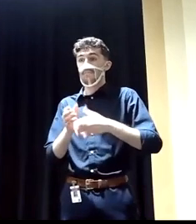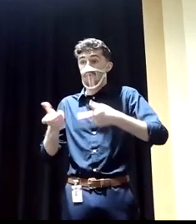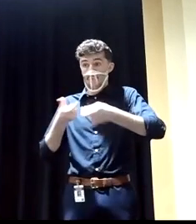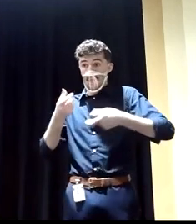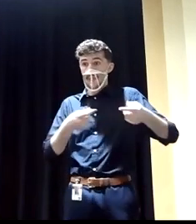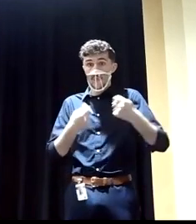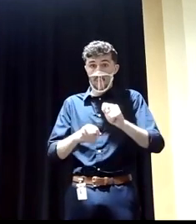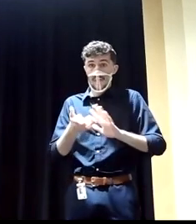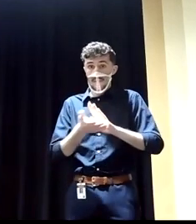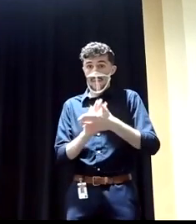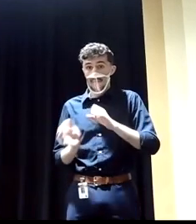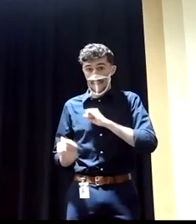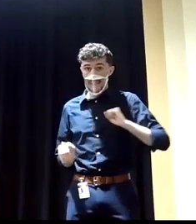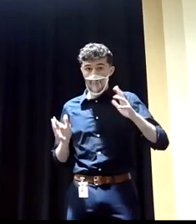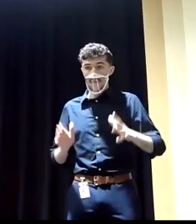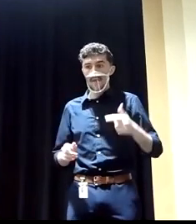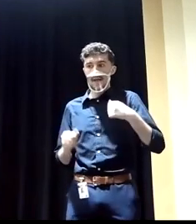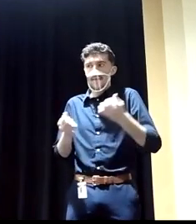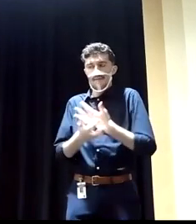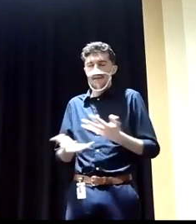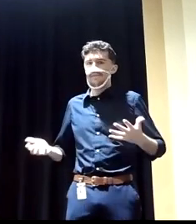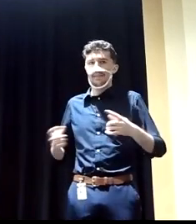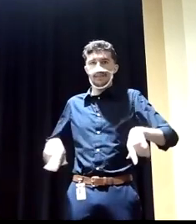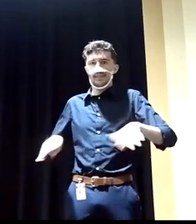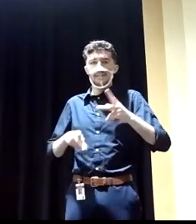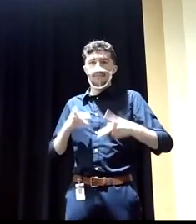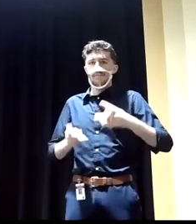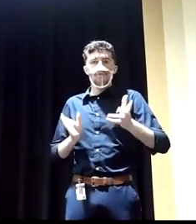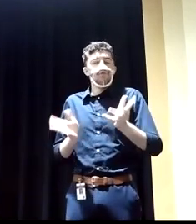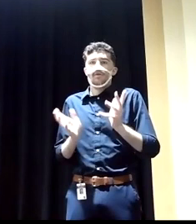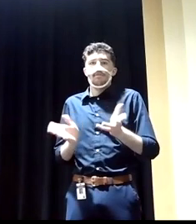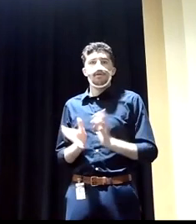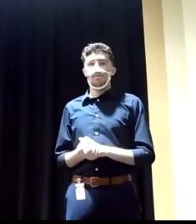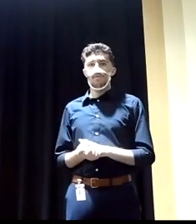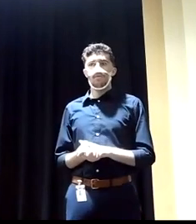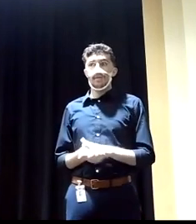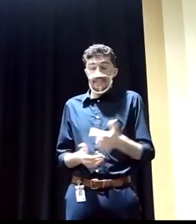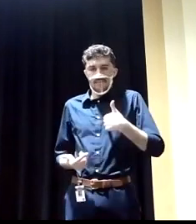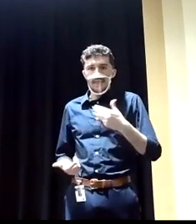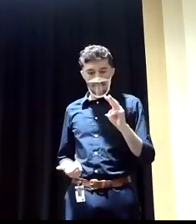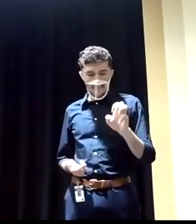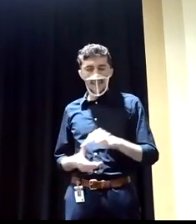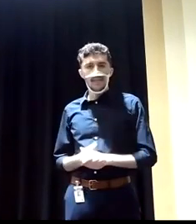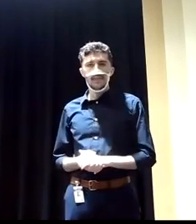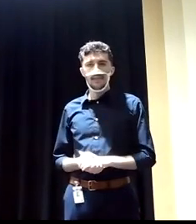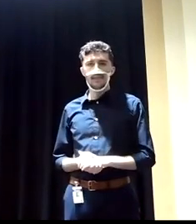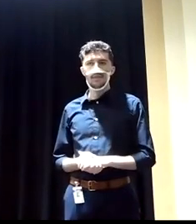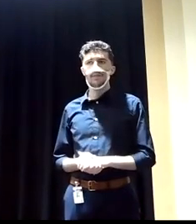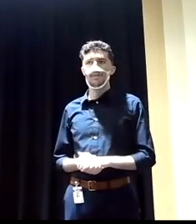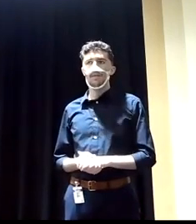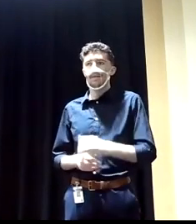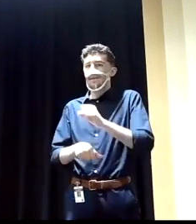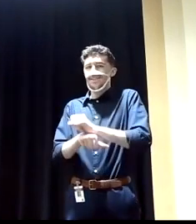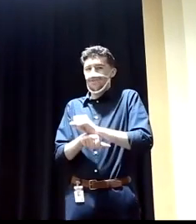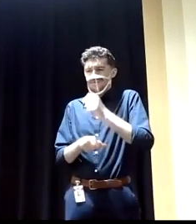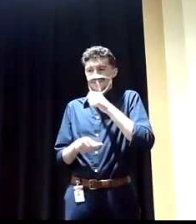I am everything that you hear these people talk about is it's me and the job